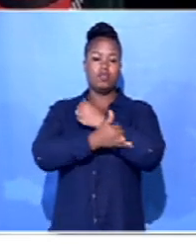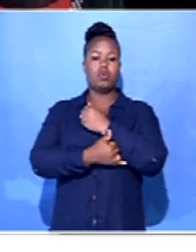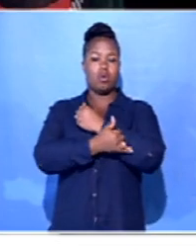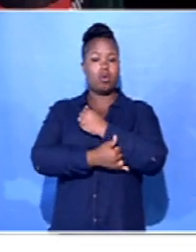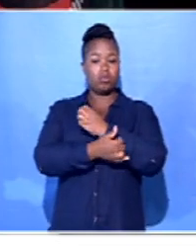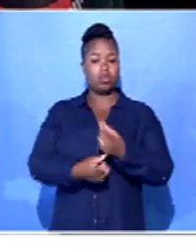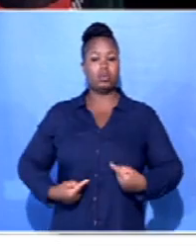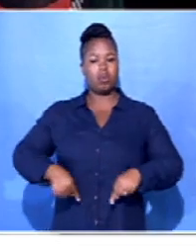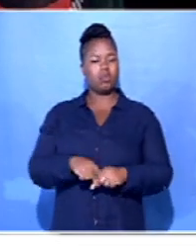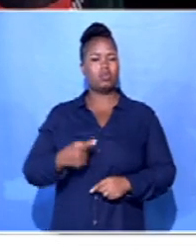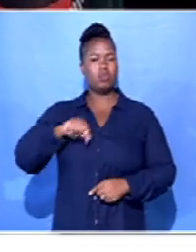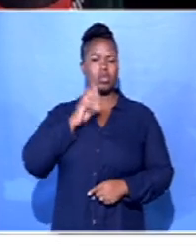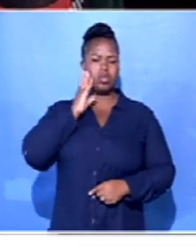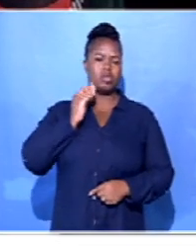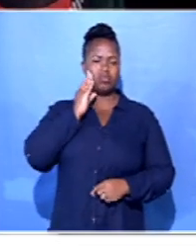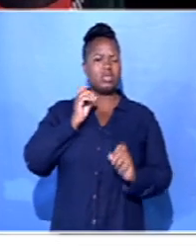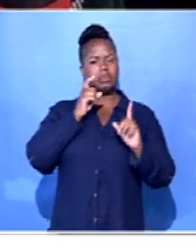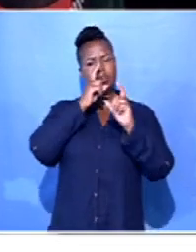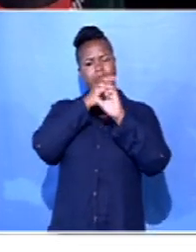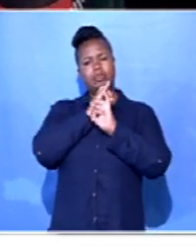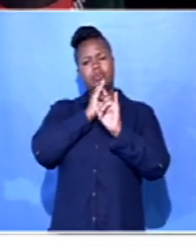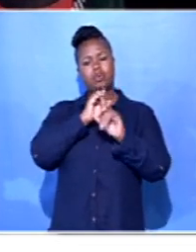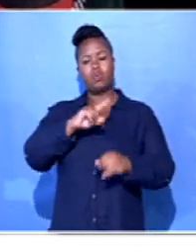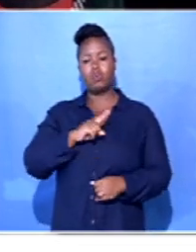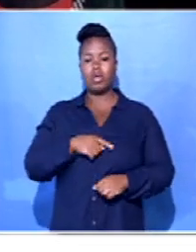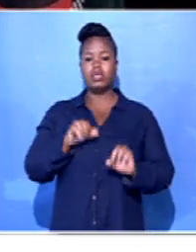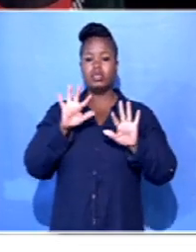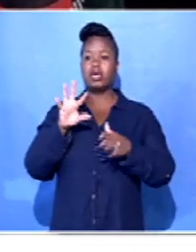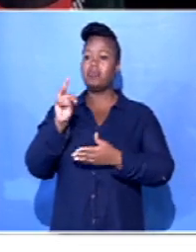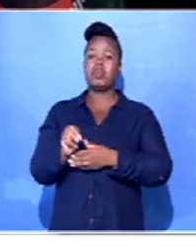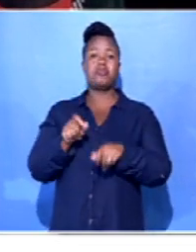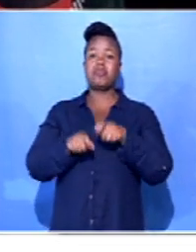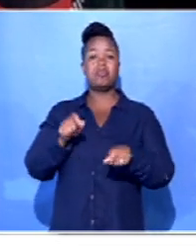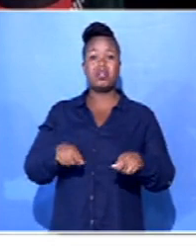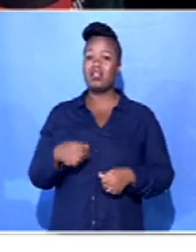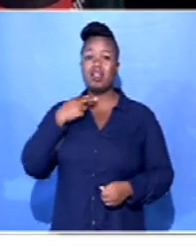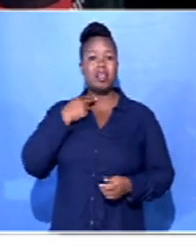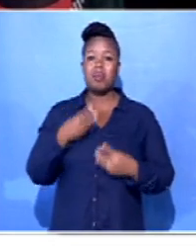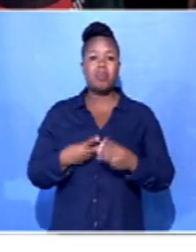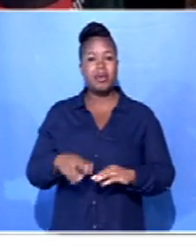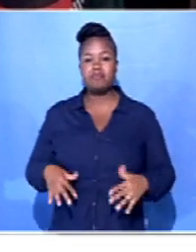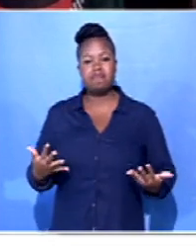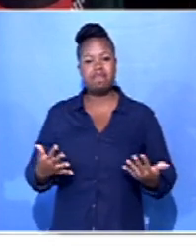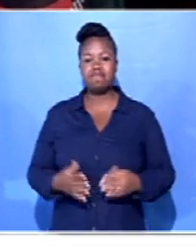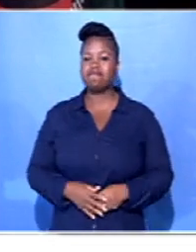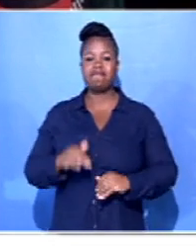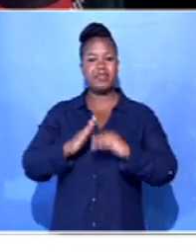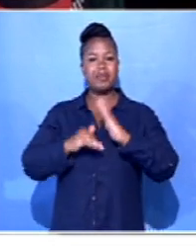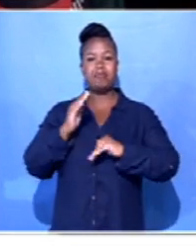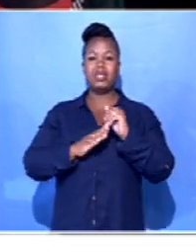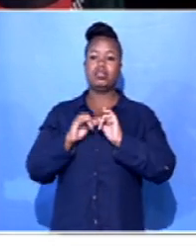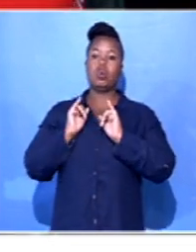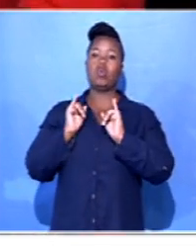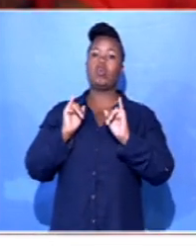Our country faces a crisis where 10 million of our citizens cannot find work, infrastructure that is